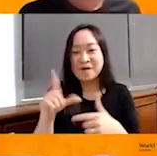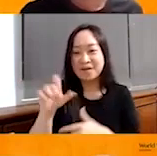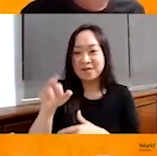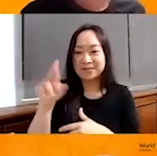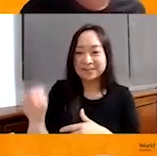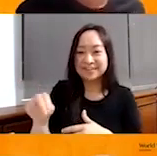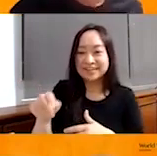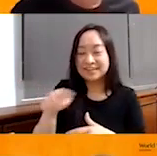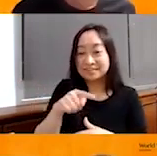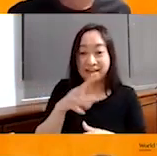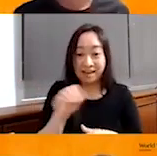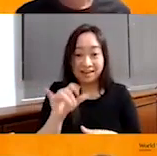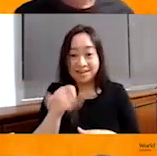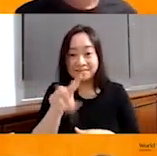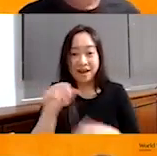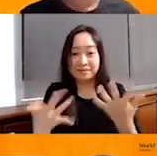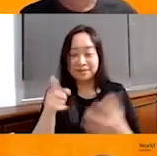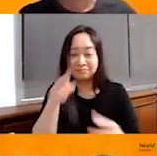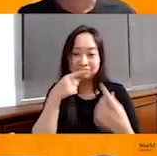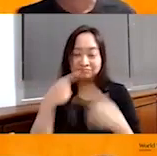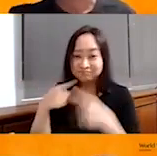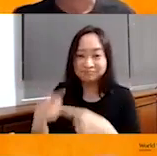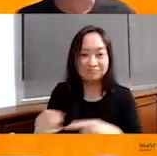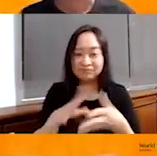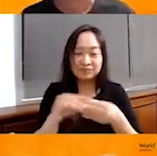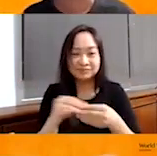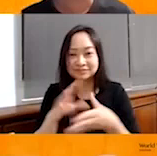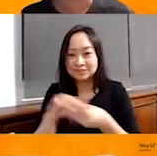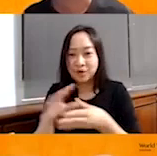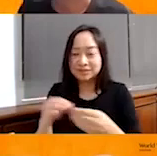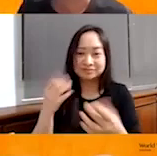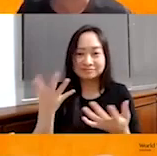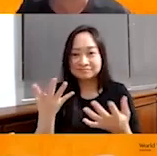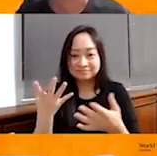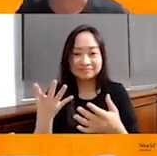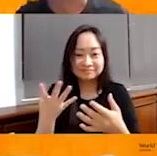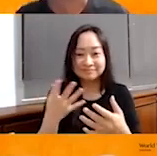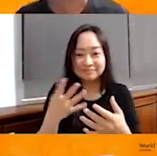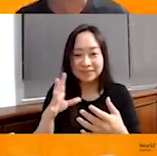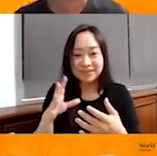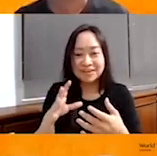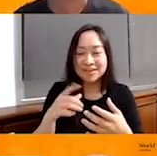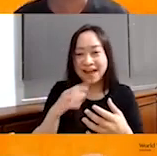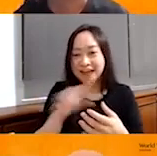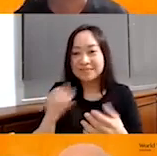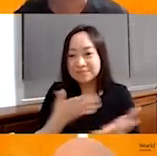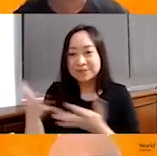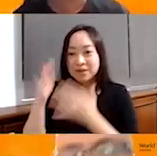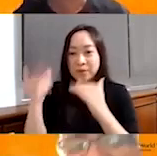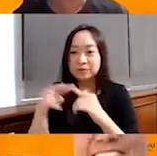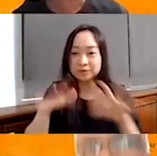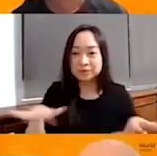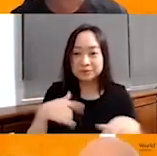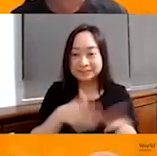Yvonne, you guys are doing a great job sharing the stories of what's happening on the ground as well as bringing hope to the children that we serve.